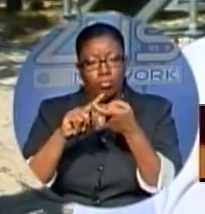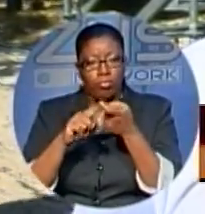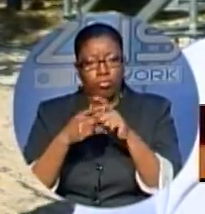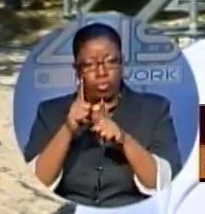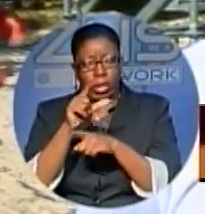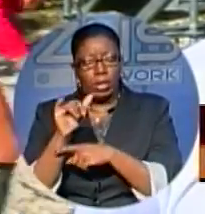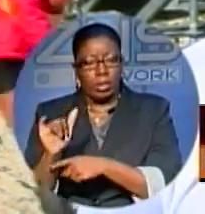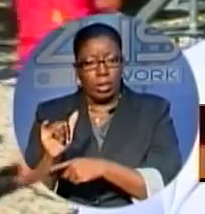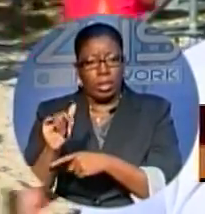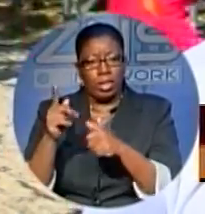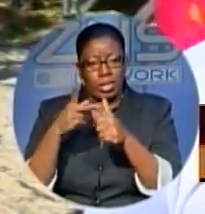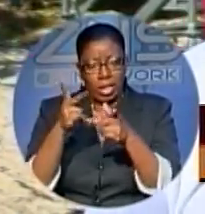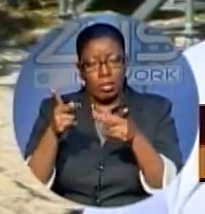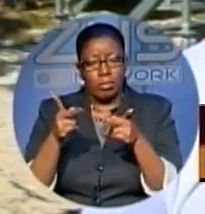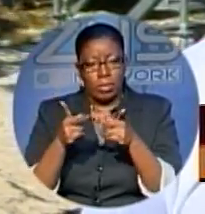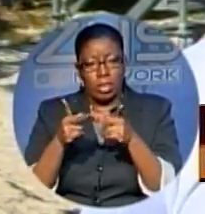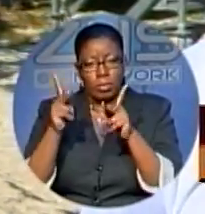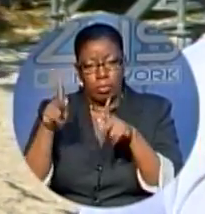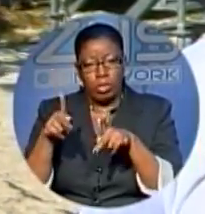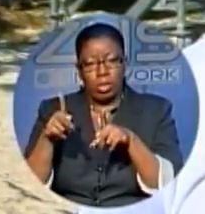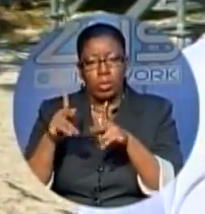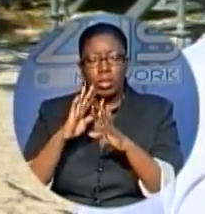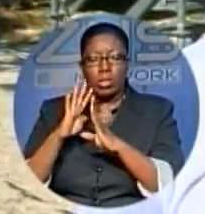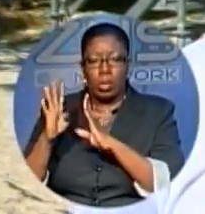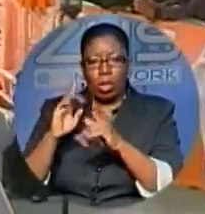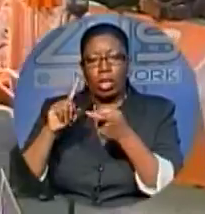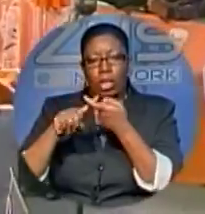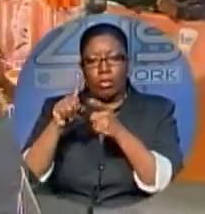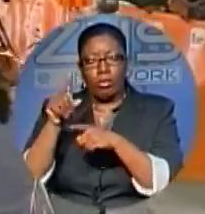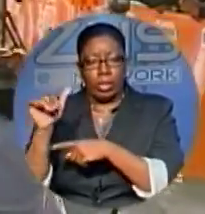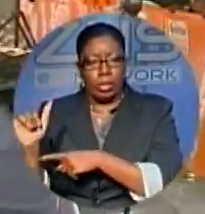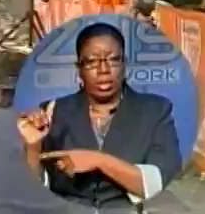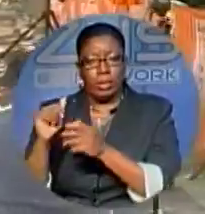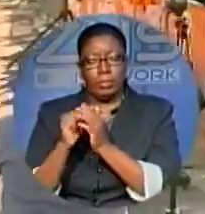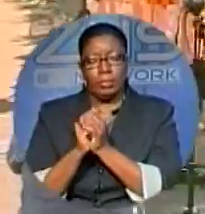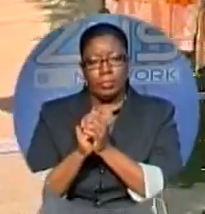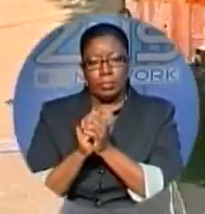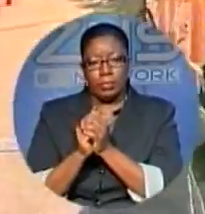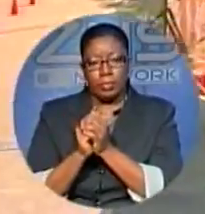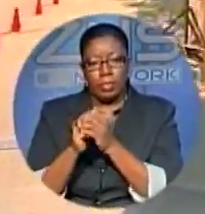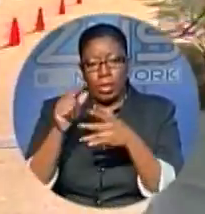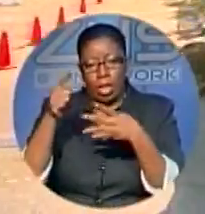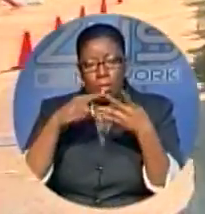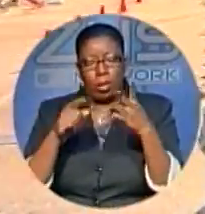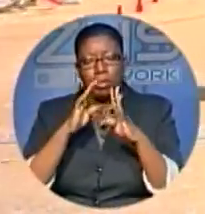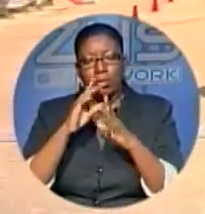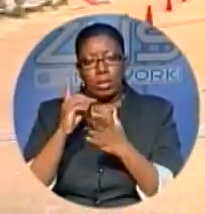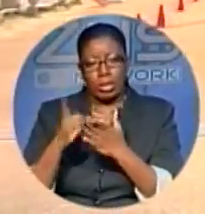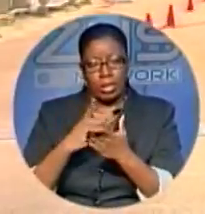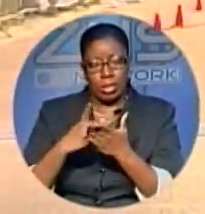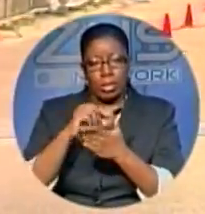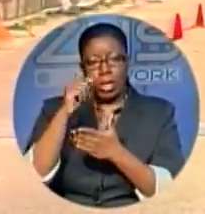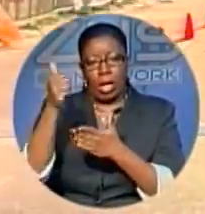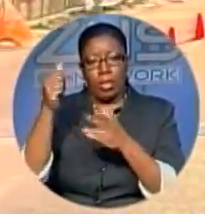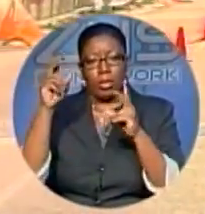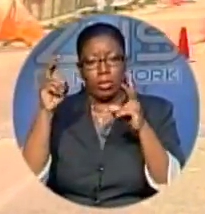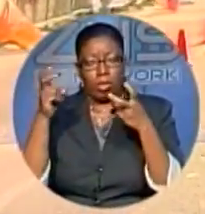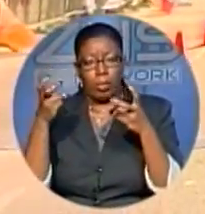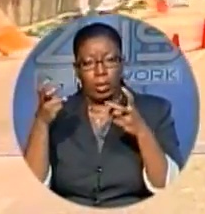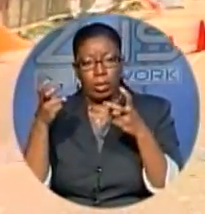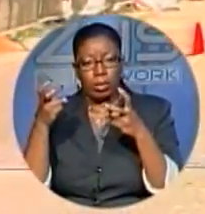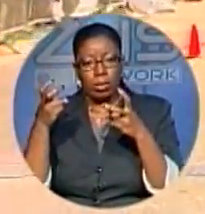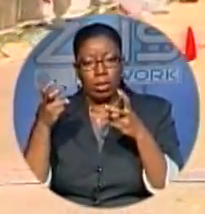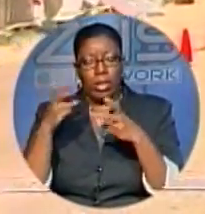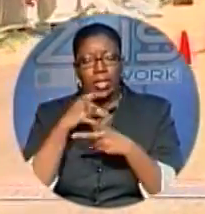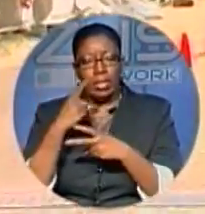place personally, and we exchange some encouraging words to each other around mile six. Now amongst discussing numerous other topics, Huberty did not fail to